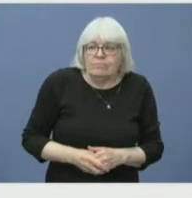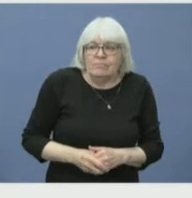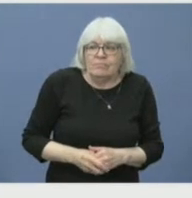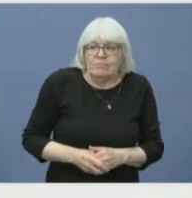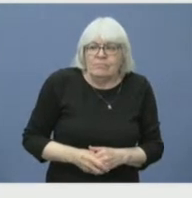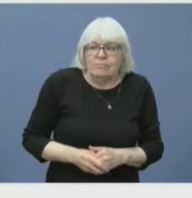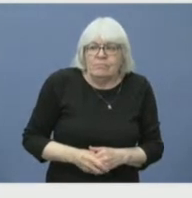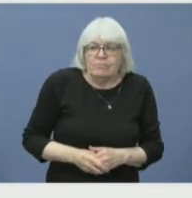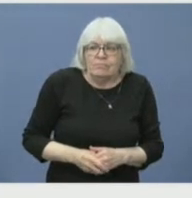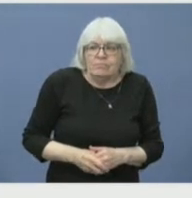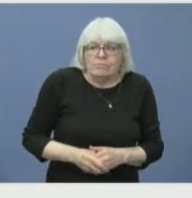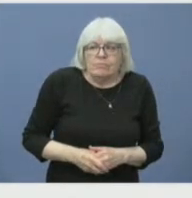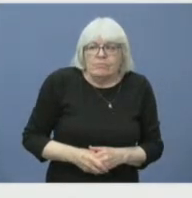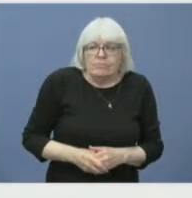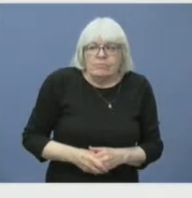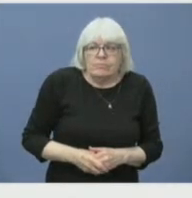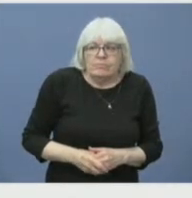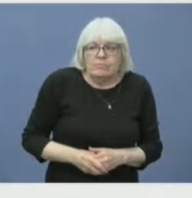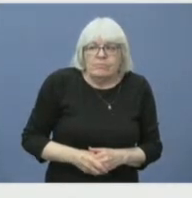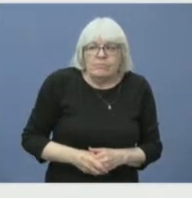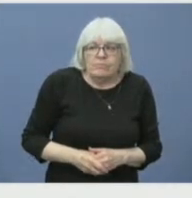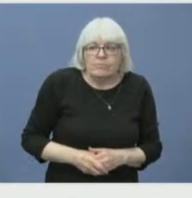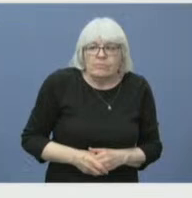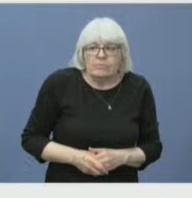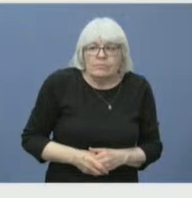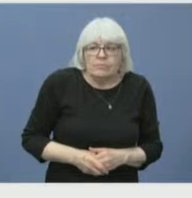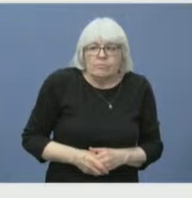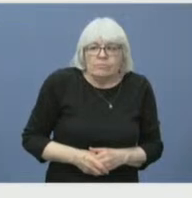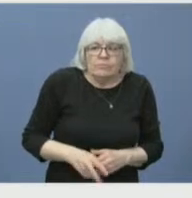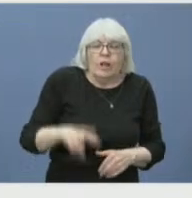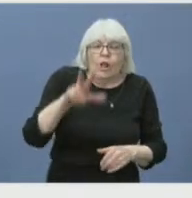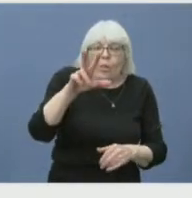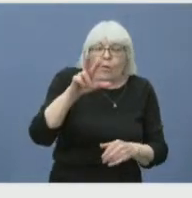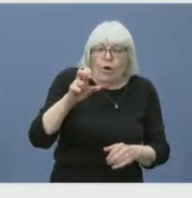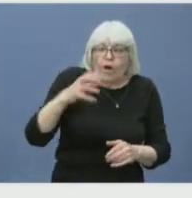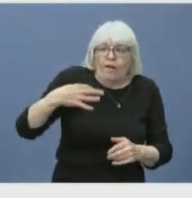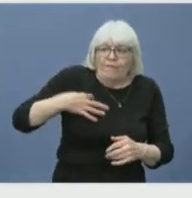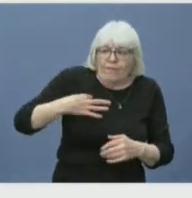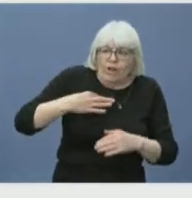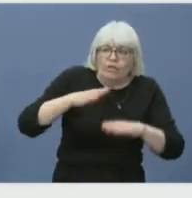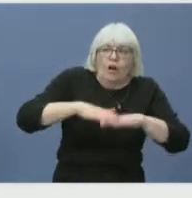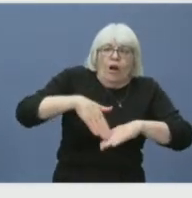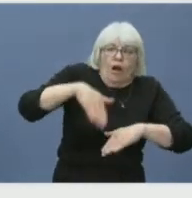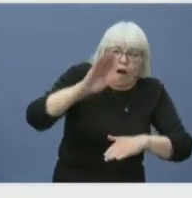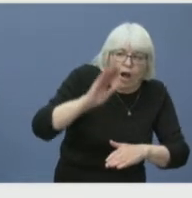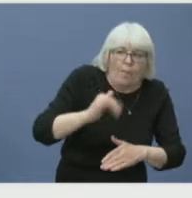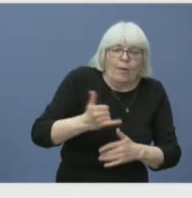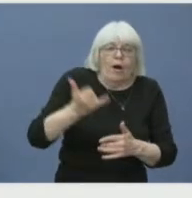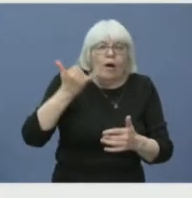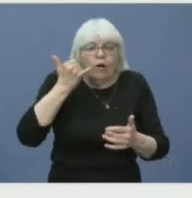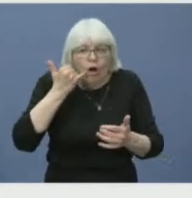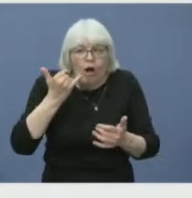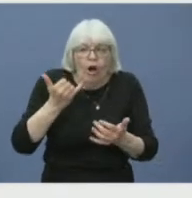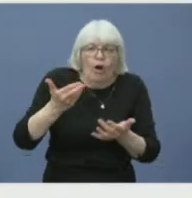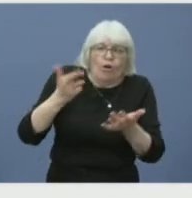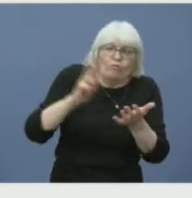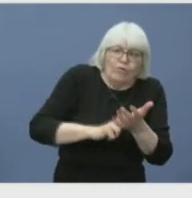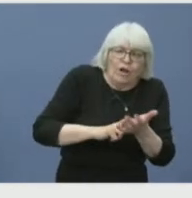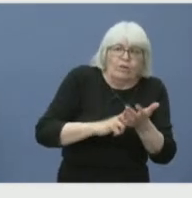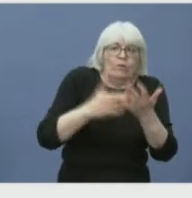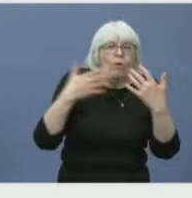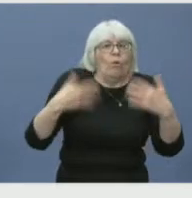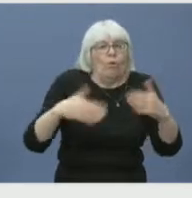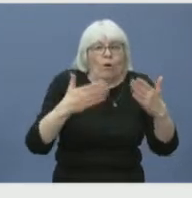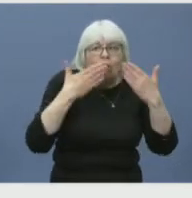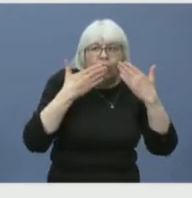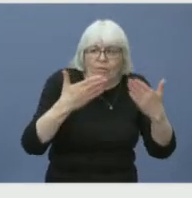over 300 volunteer firefighters call in and register, and I want to say a heartfelt thank you to each and every one of those volunteers that stood up to offer